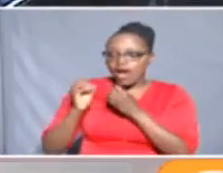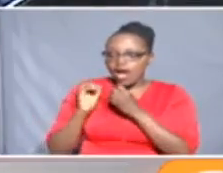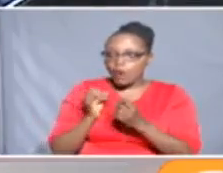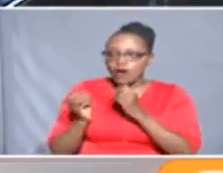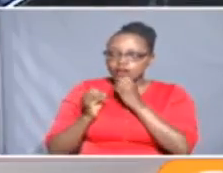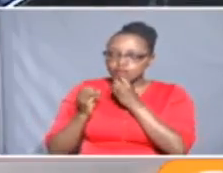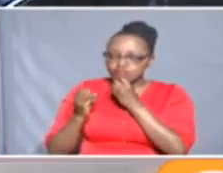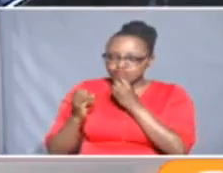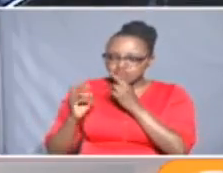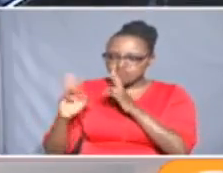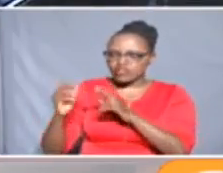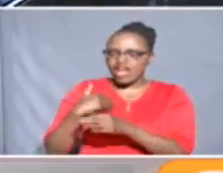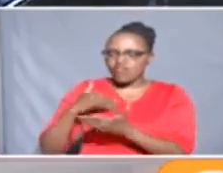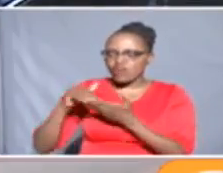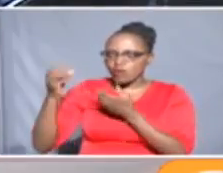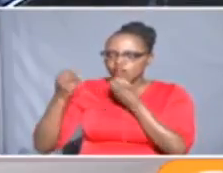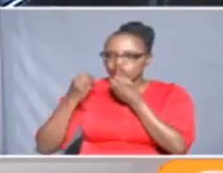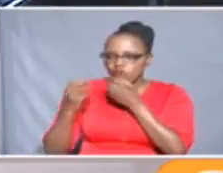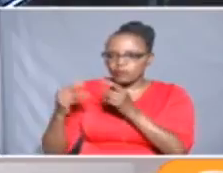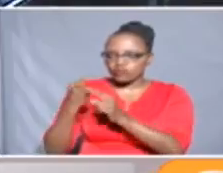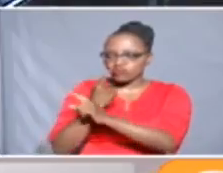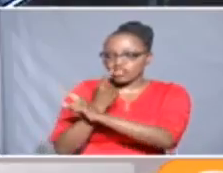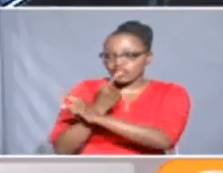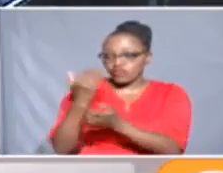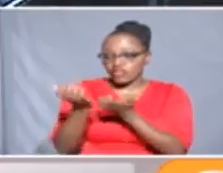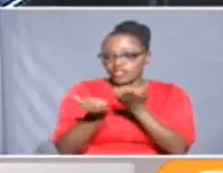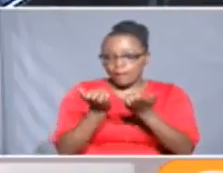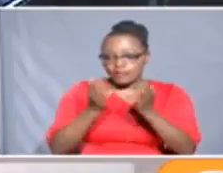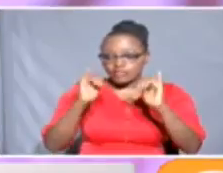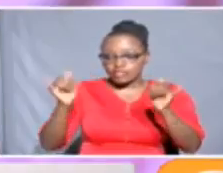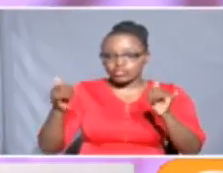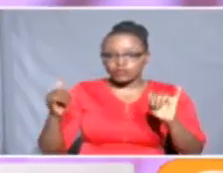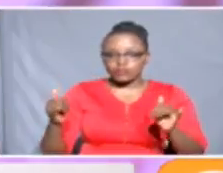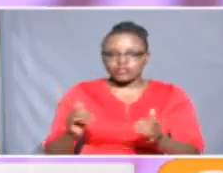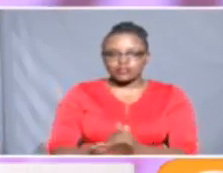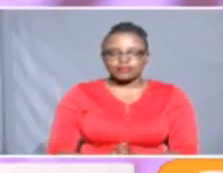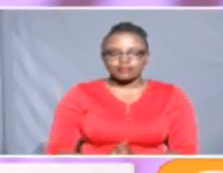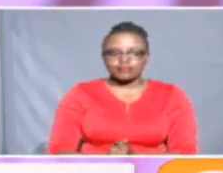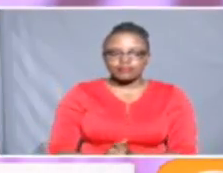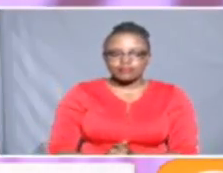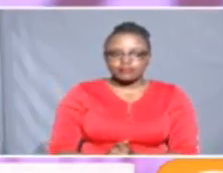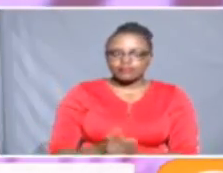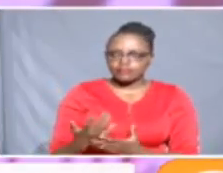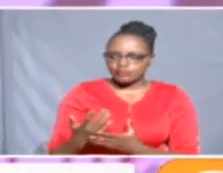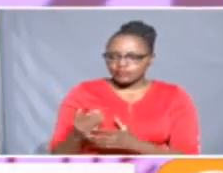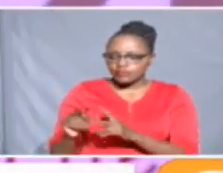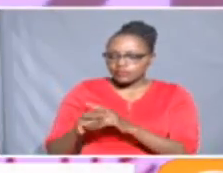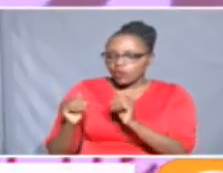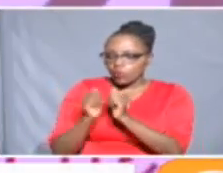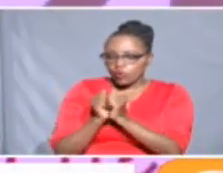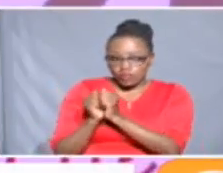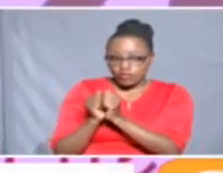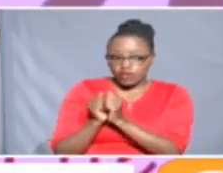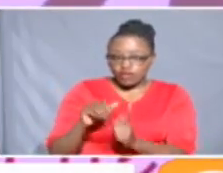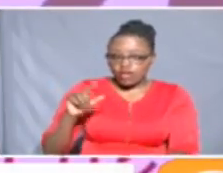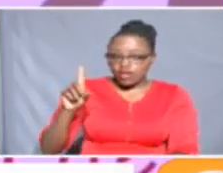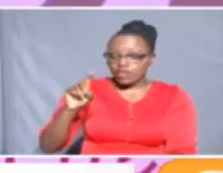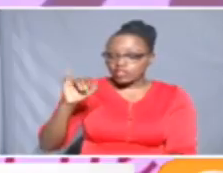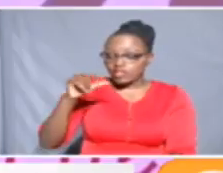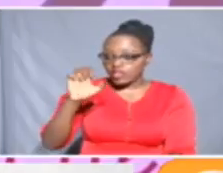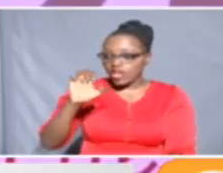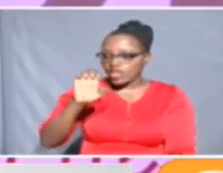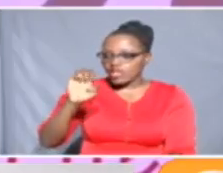of this story and other stories making headlines on the corporate scene. The initiative will see Diageo, which is